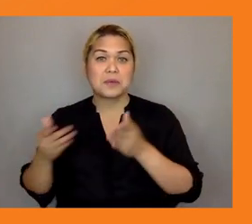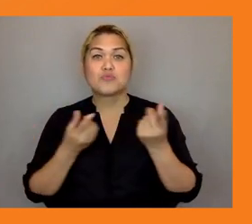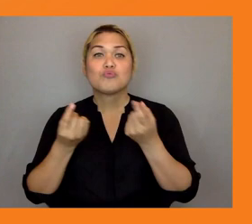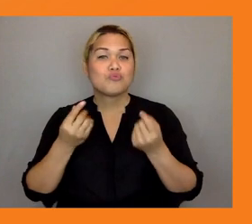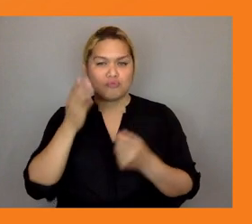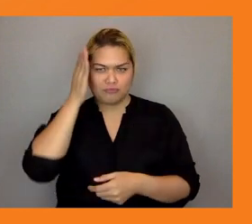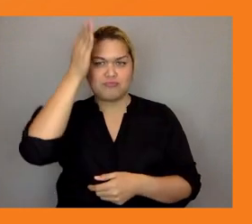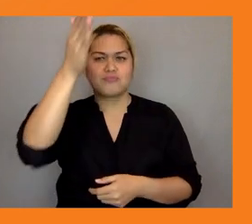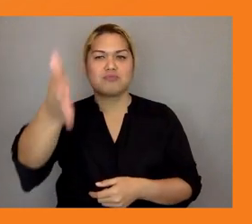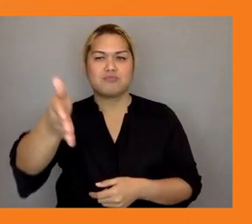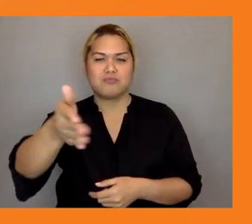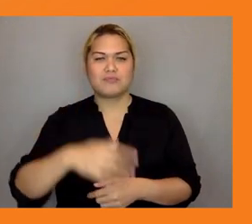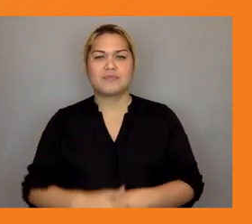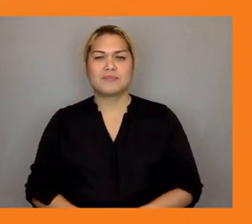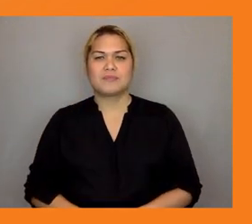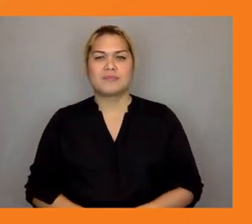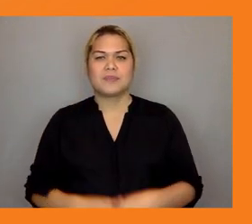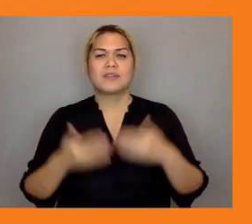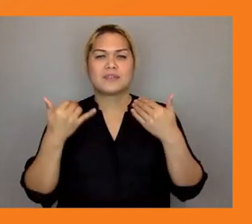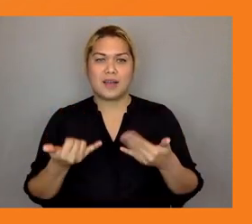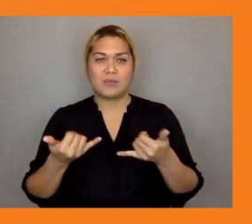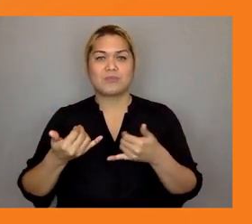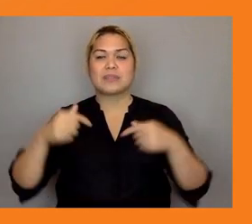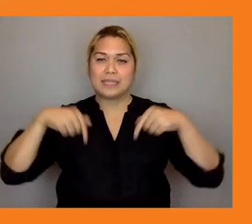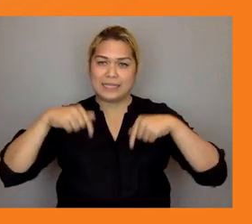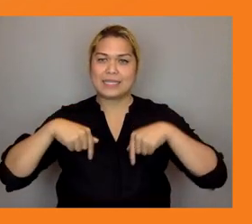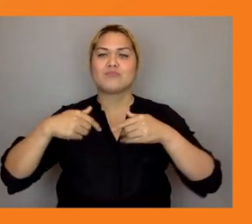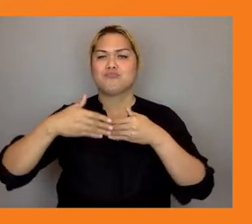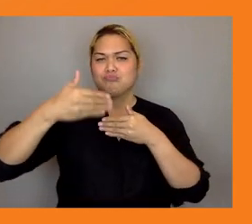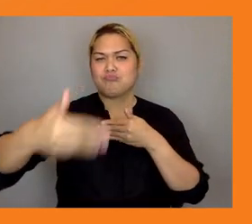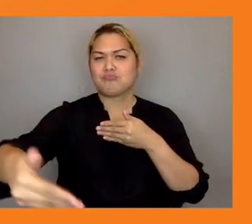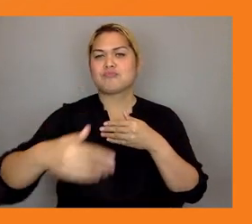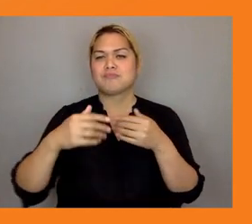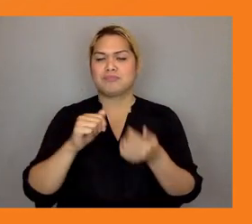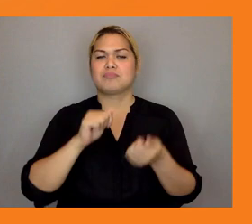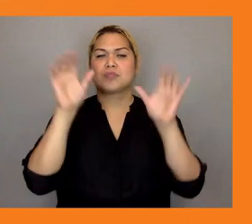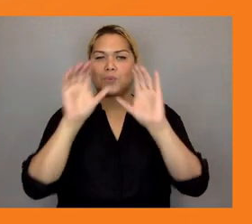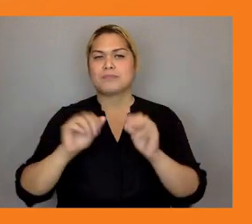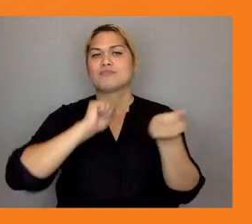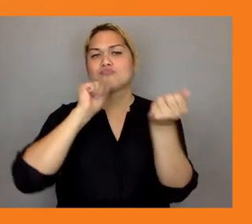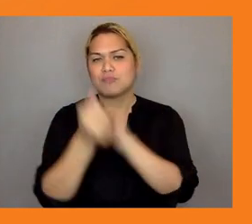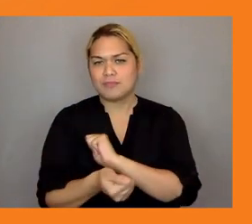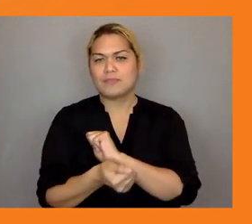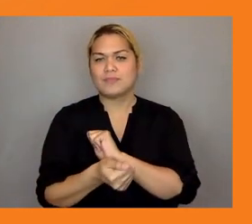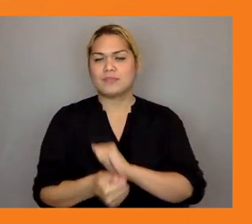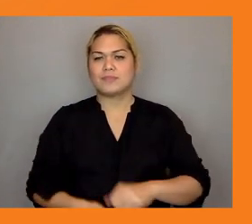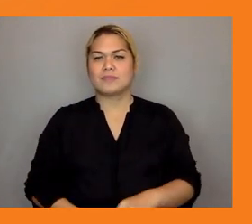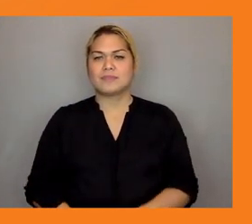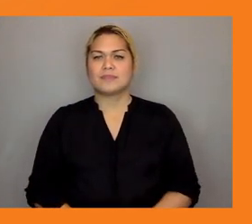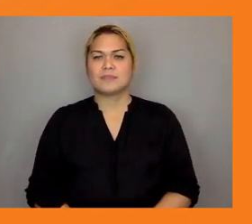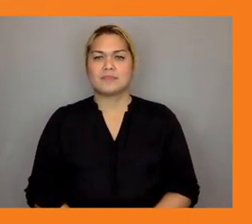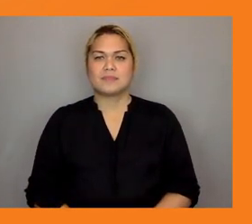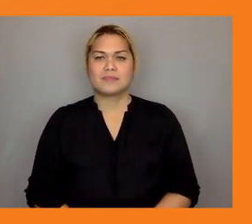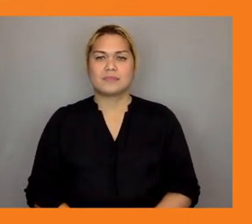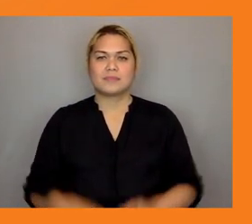is perhaps in climate change and how greta and her generation have made it clear that business as usual is not on and how we